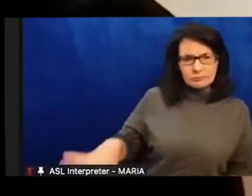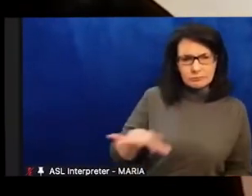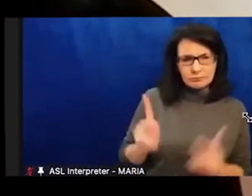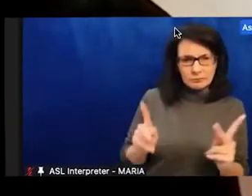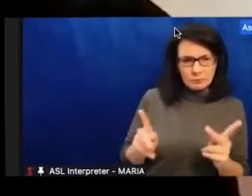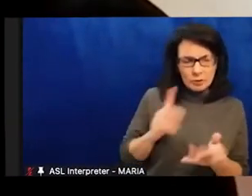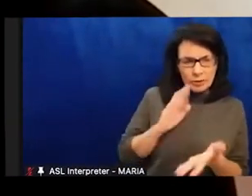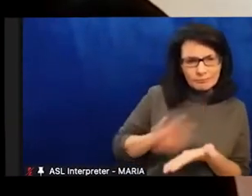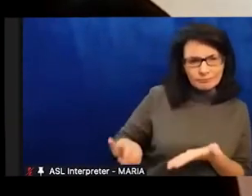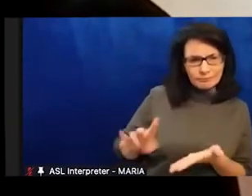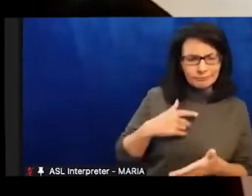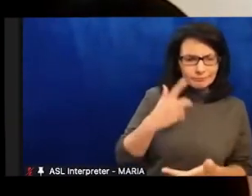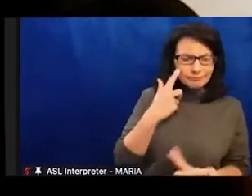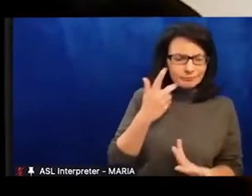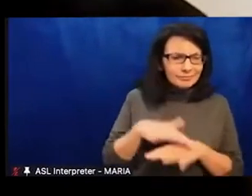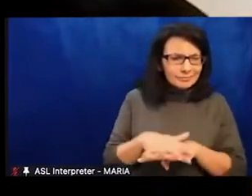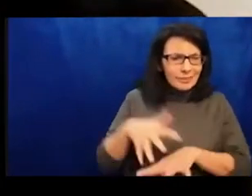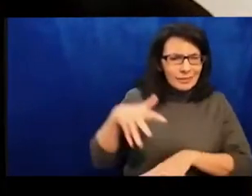to endure and thrive.